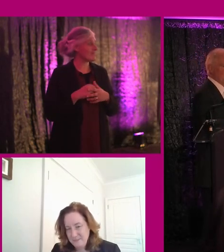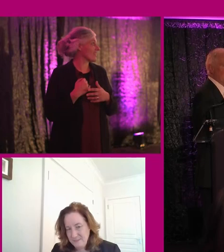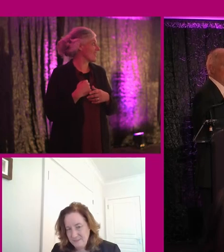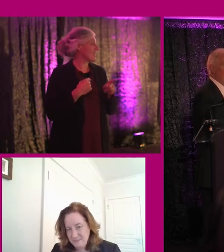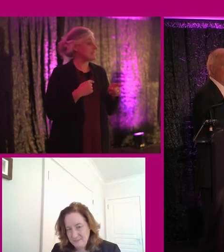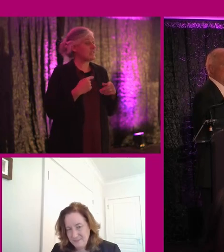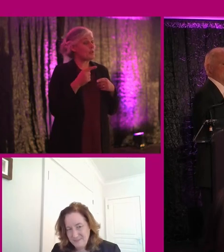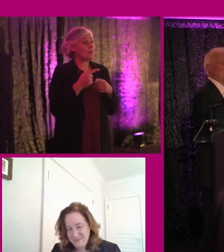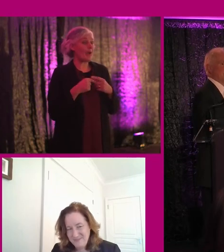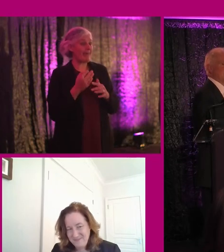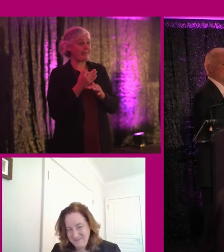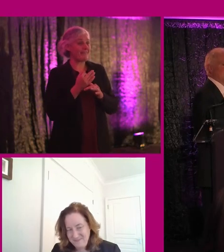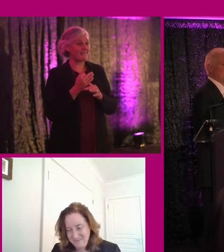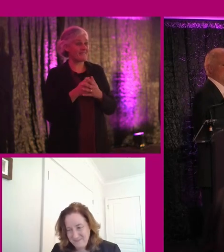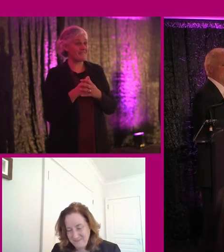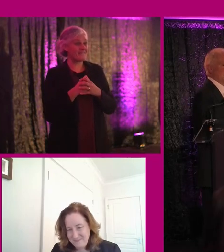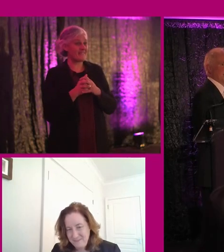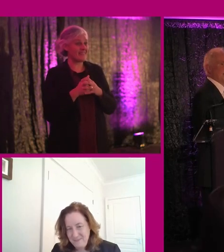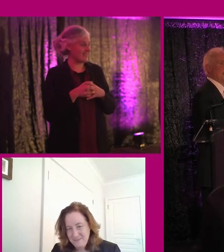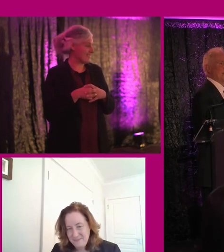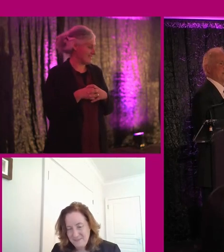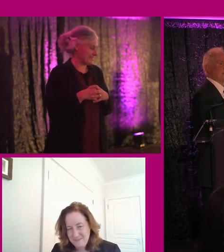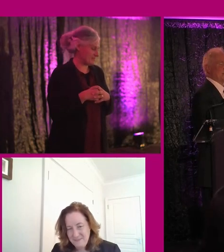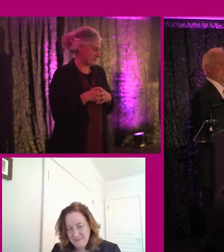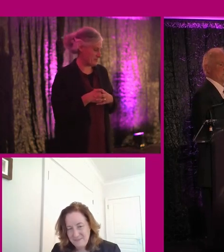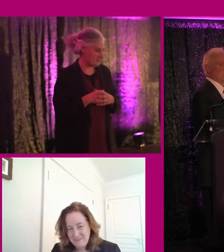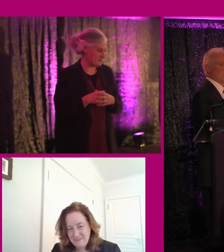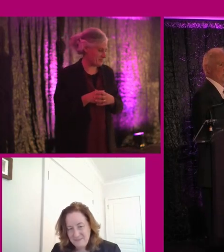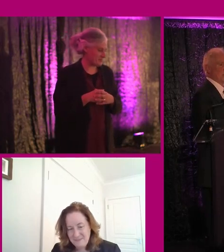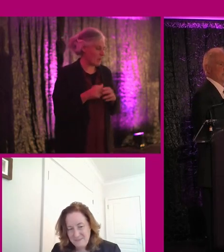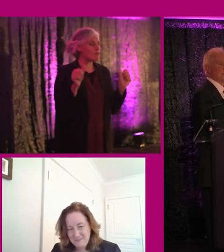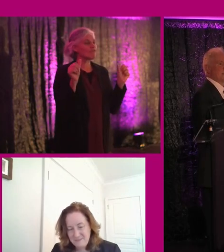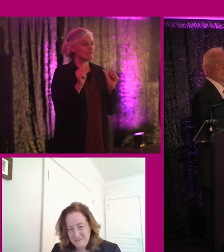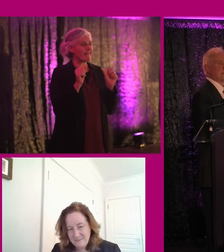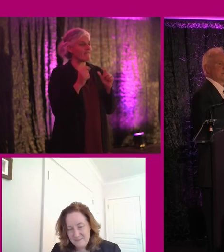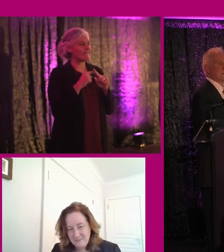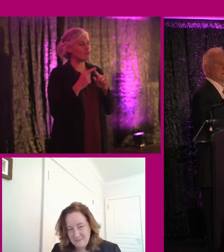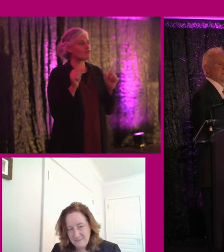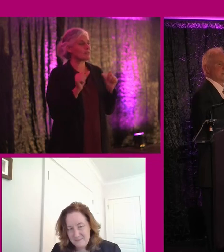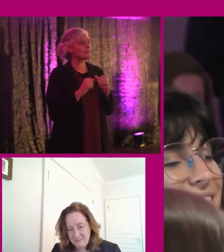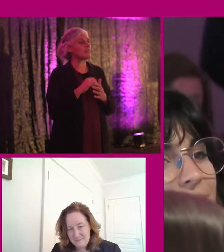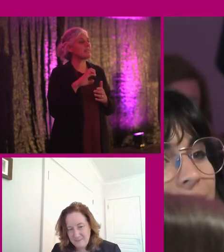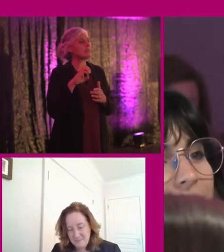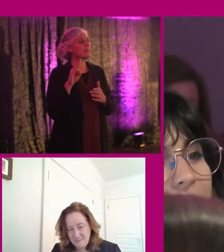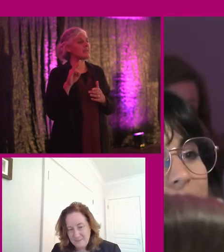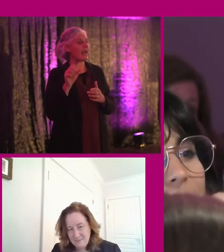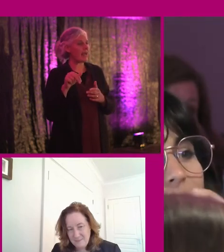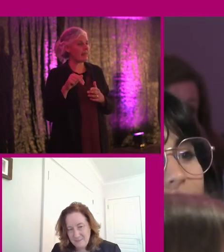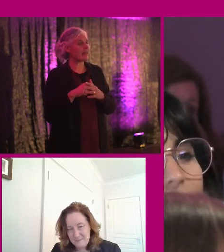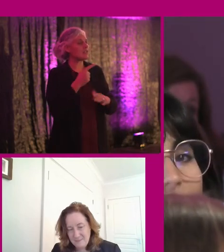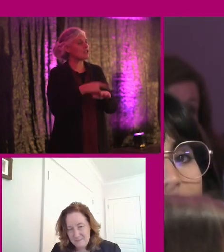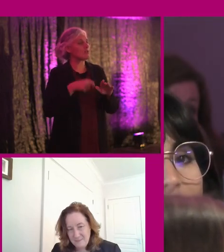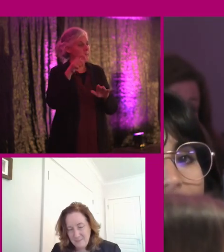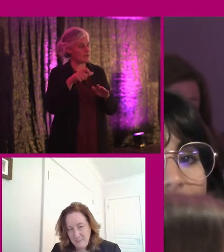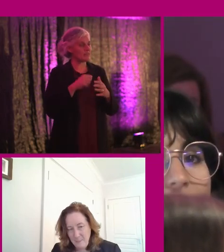and coffee. Yes. Okay. I'll try to keep it brief. Anyway, Martin Hoey, Dublin's EPP and a disability person.